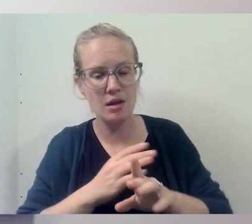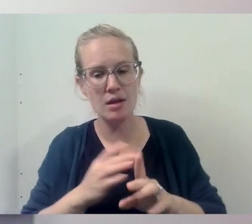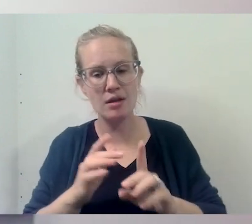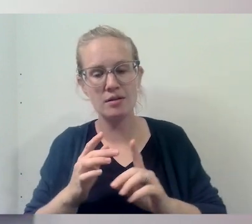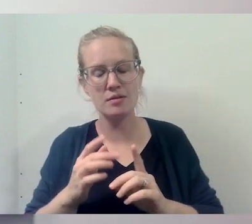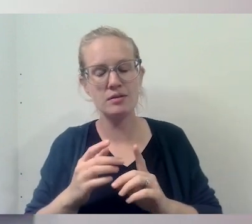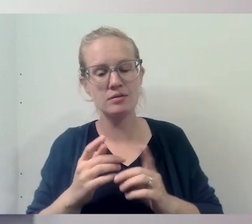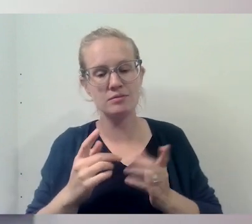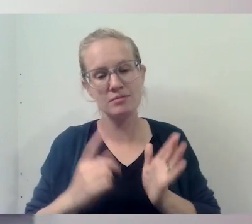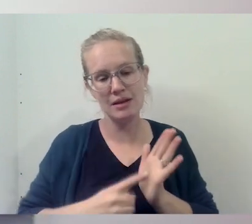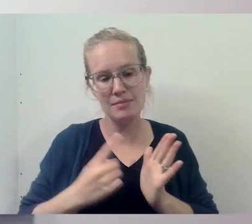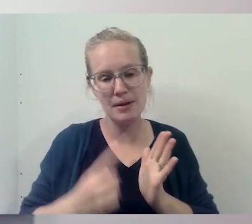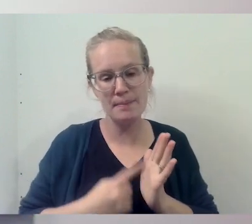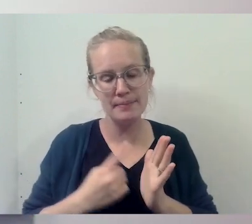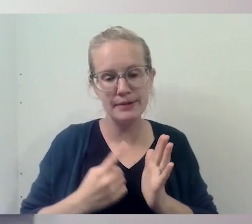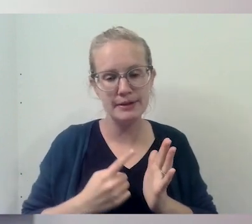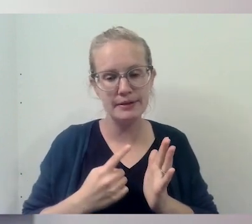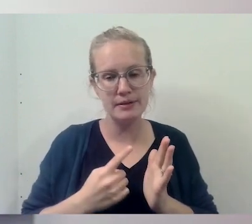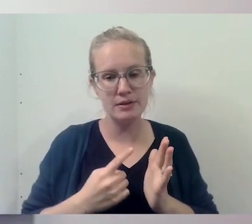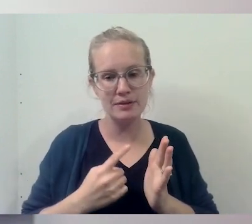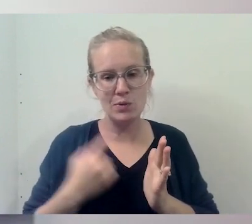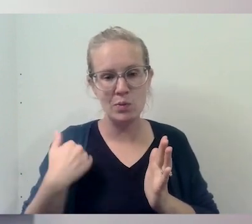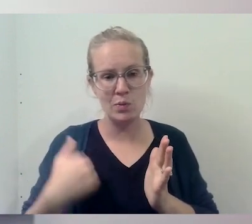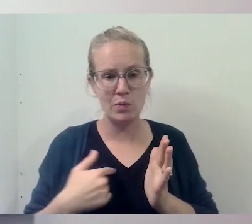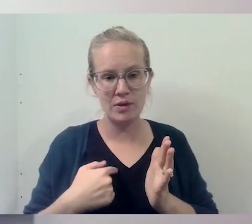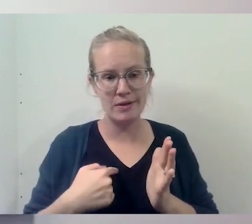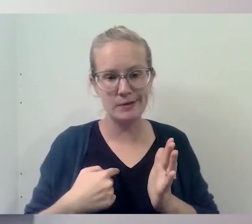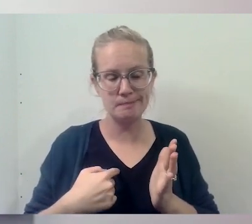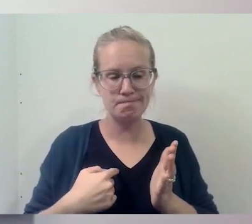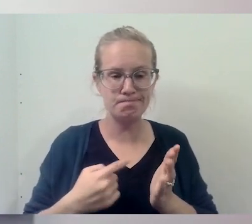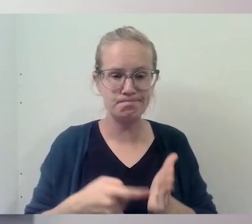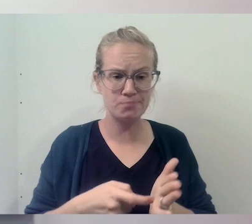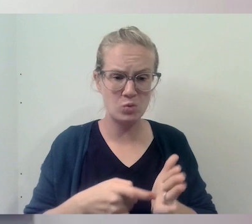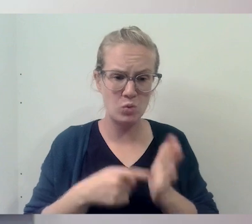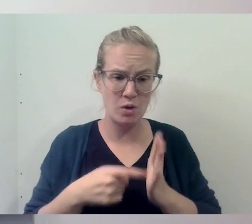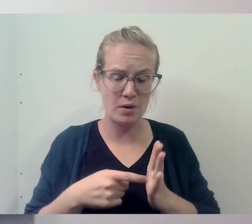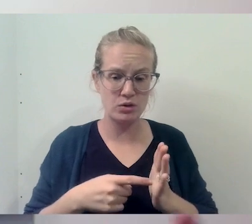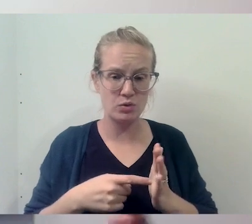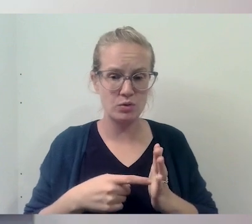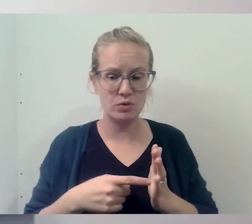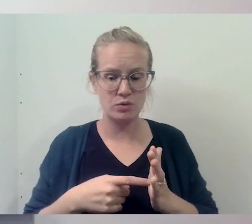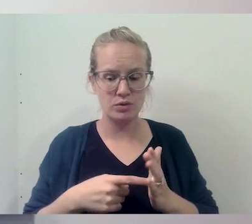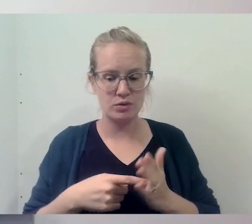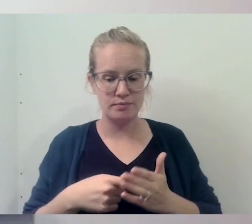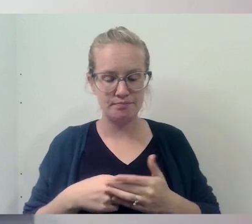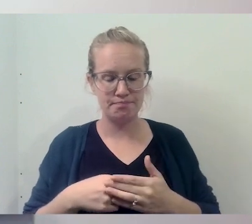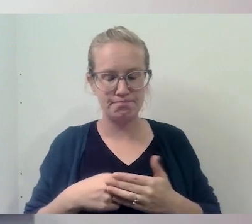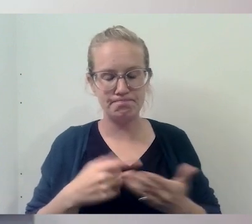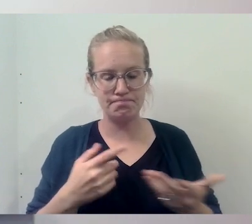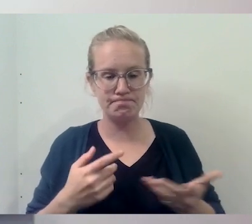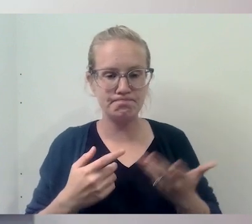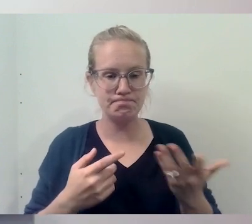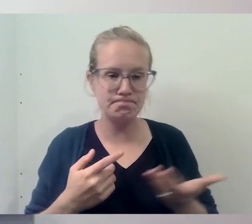that we may be required to go outside of